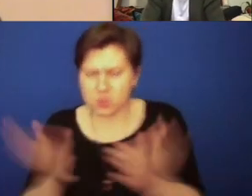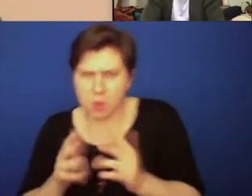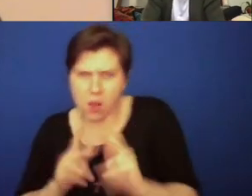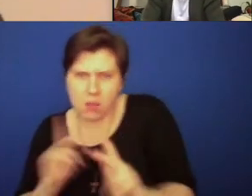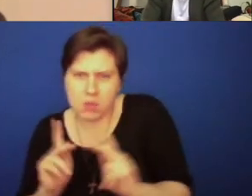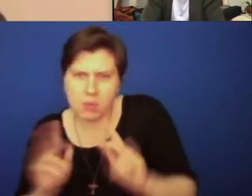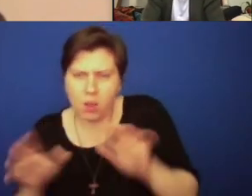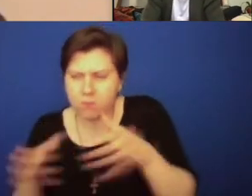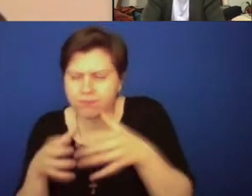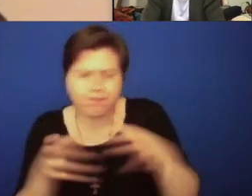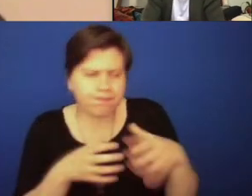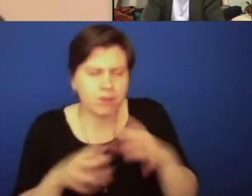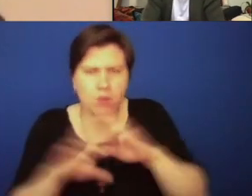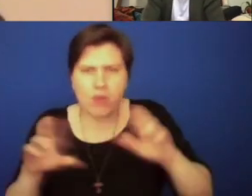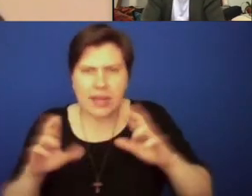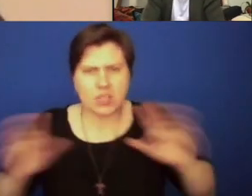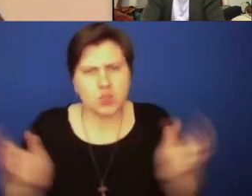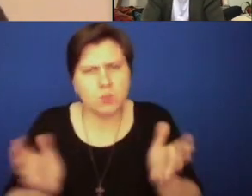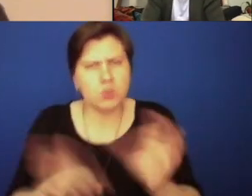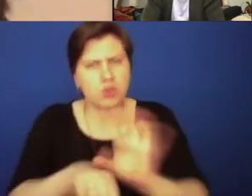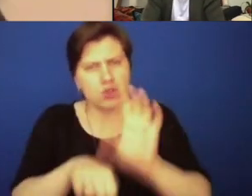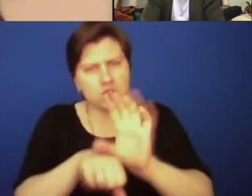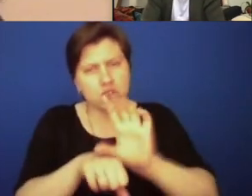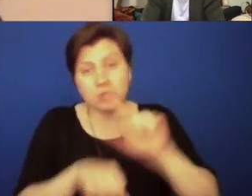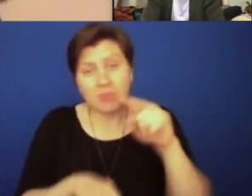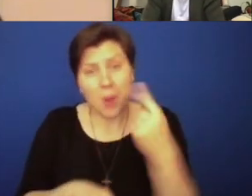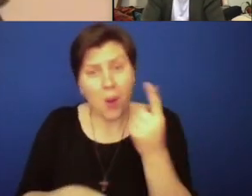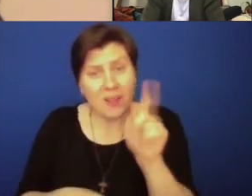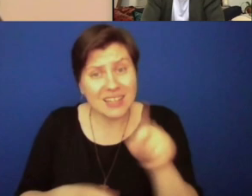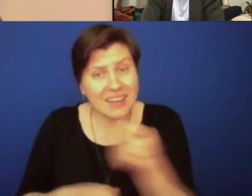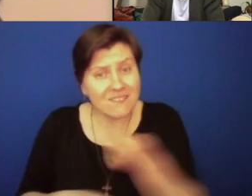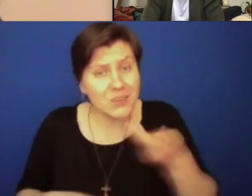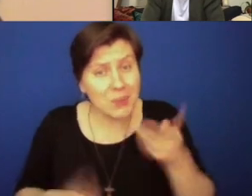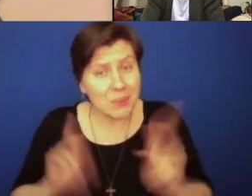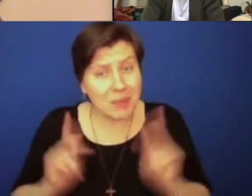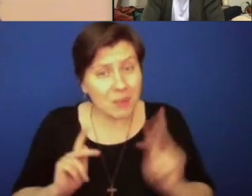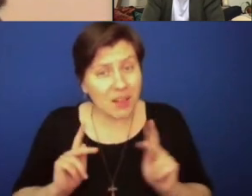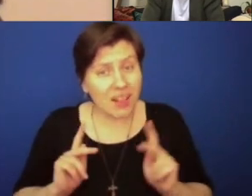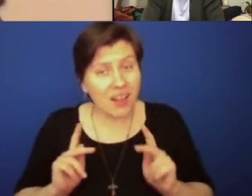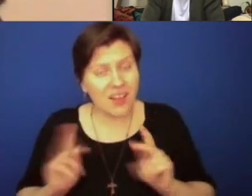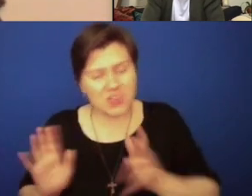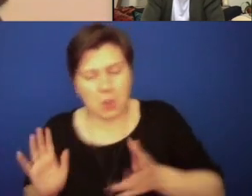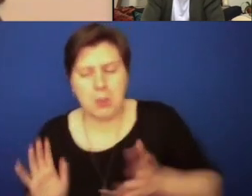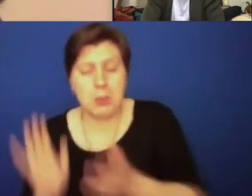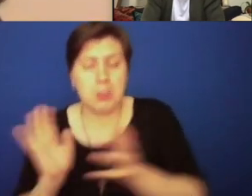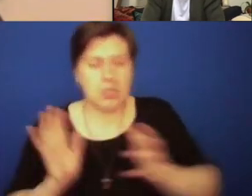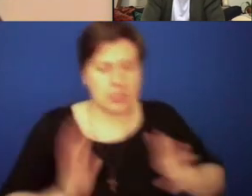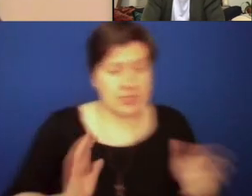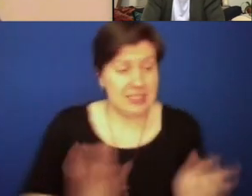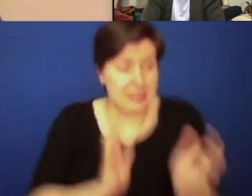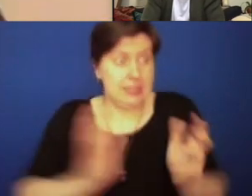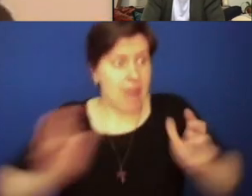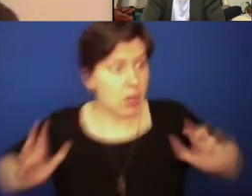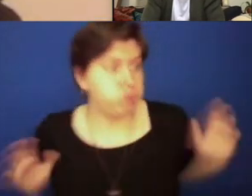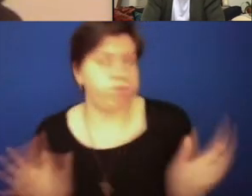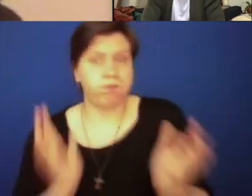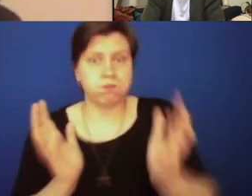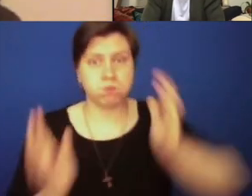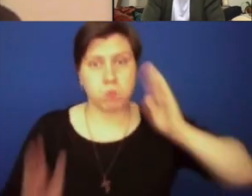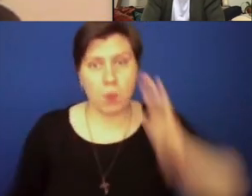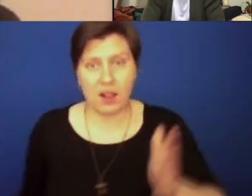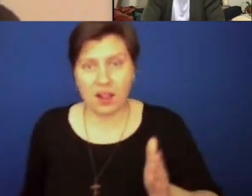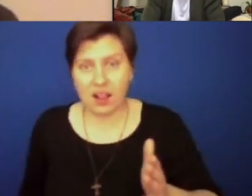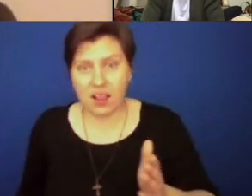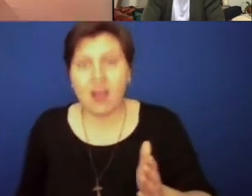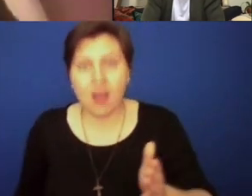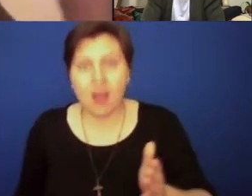always been dedicated to push the church forward. You only need one or two people who are in positions of power to say, we're going to do it, and everybody else is going